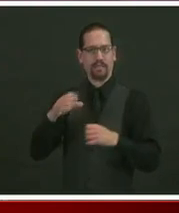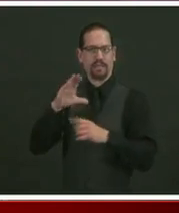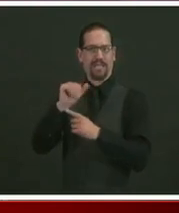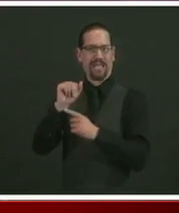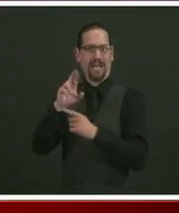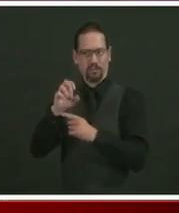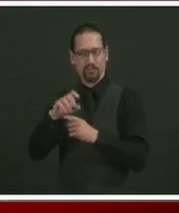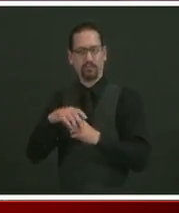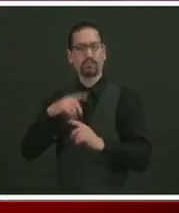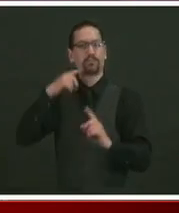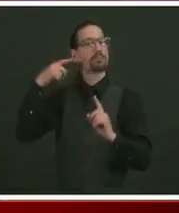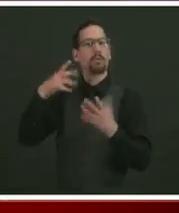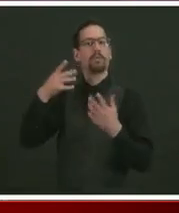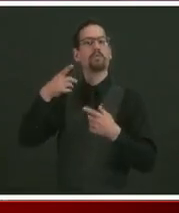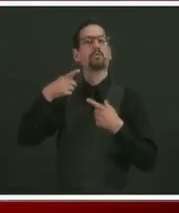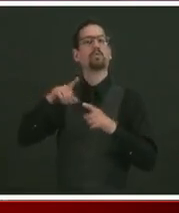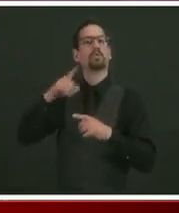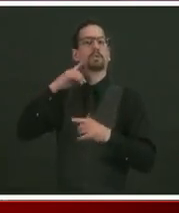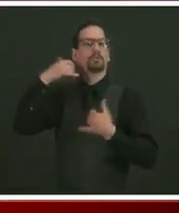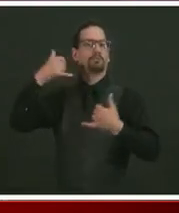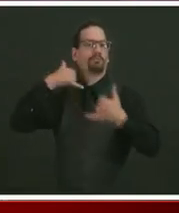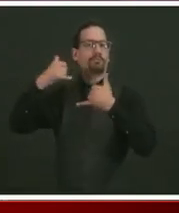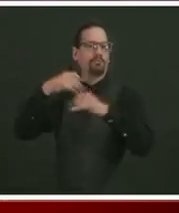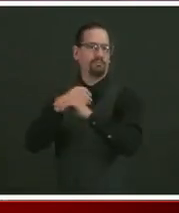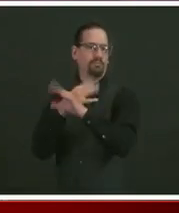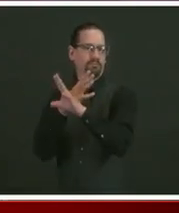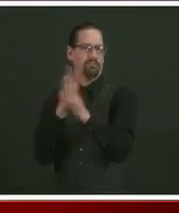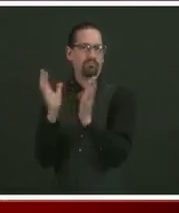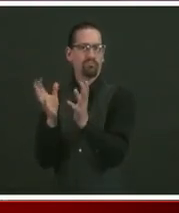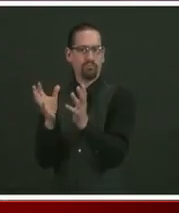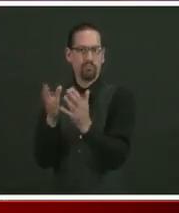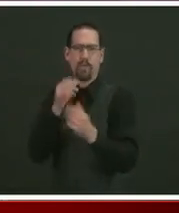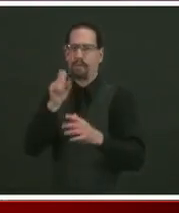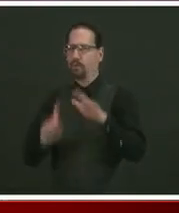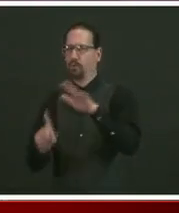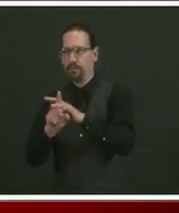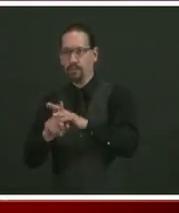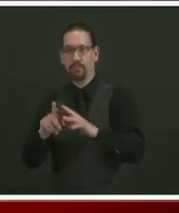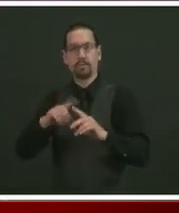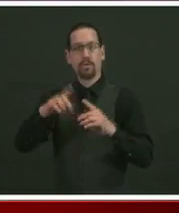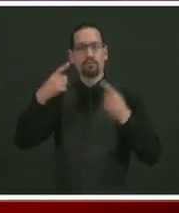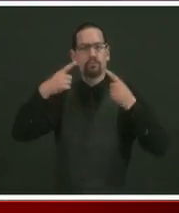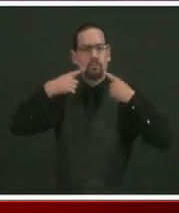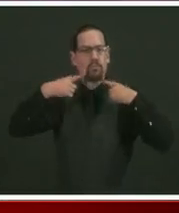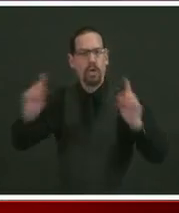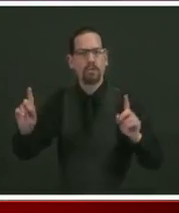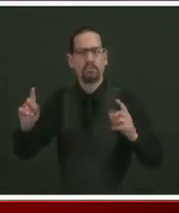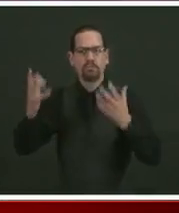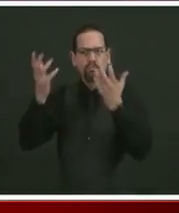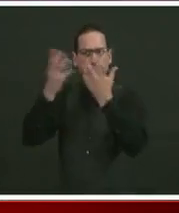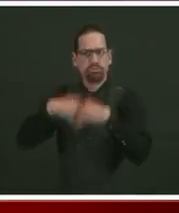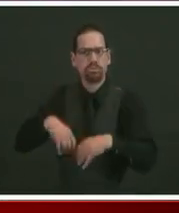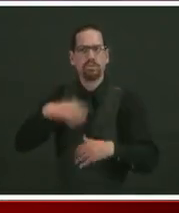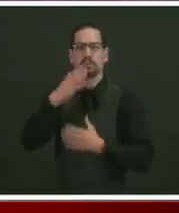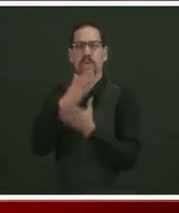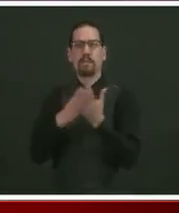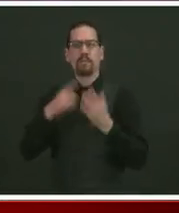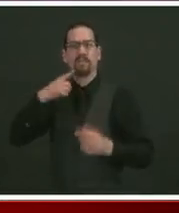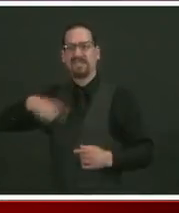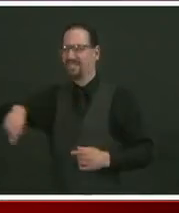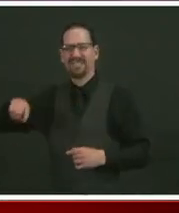found that, particularly in certain specialties, to be an excellent substitute for some in-person